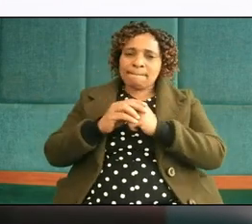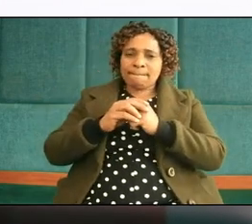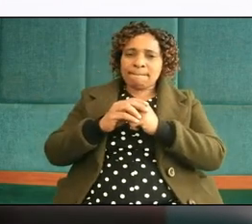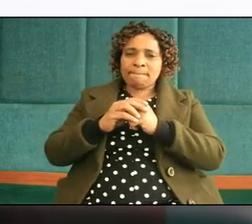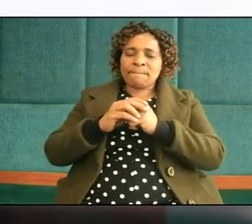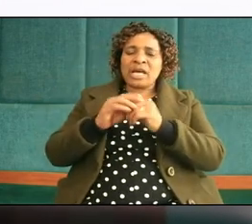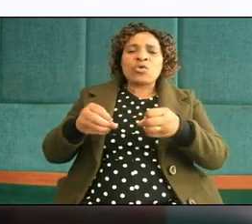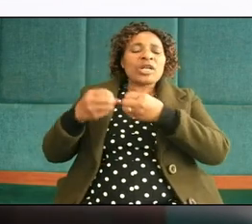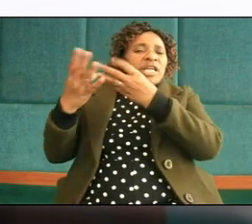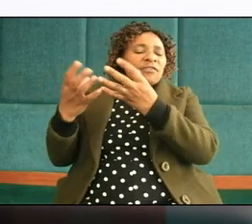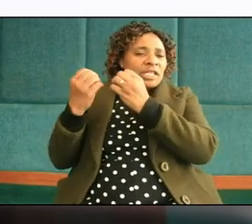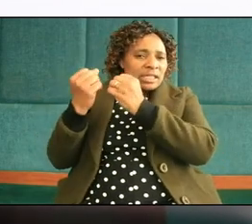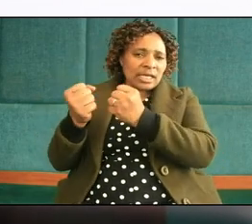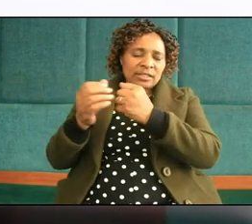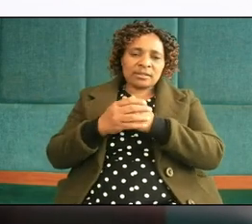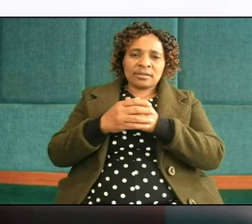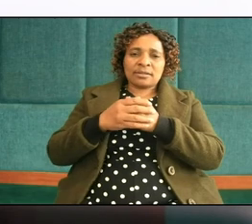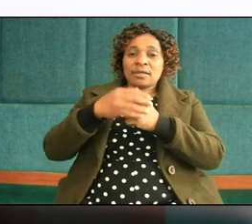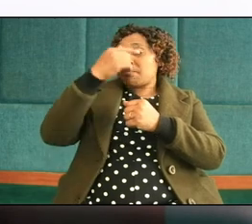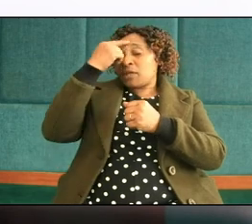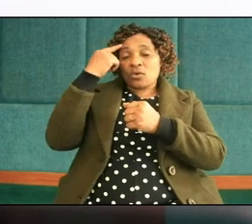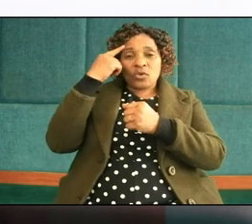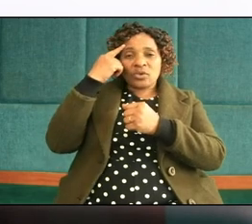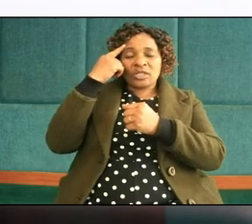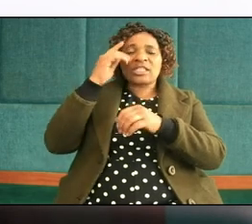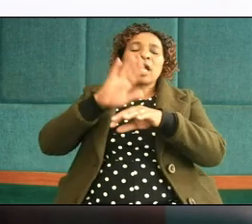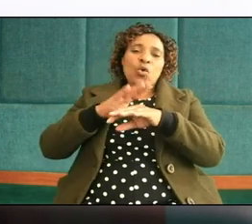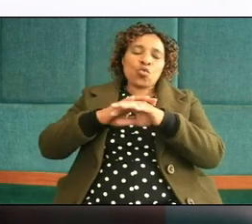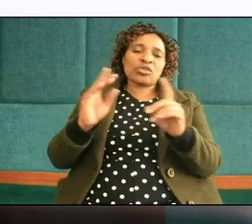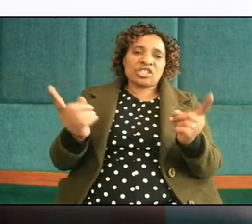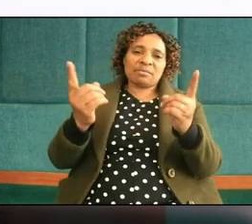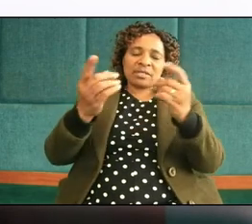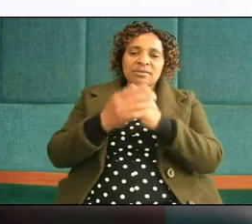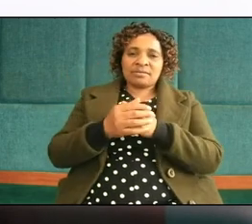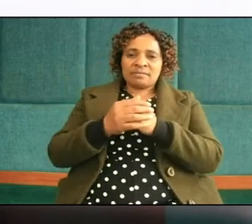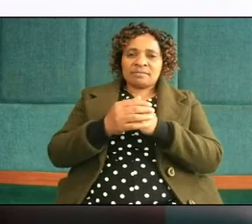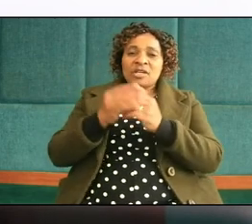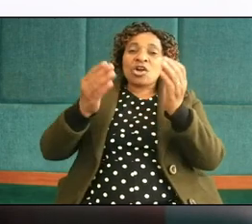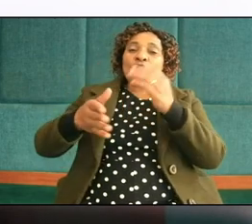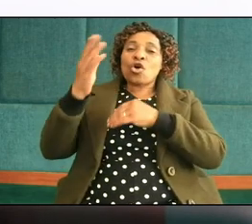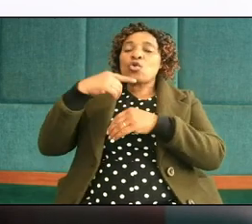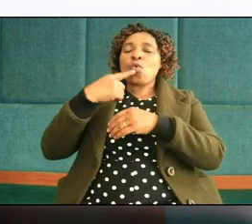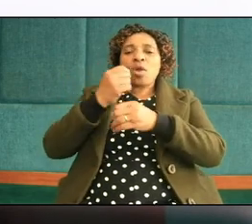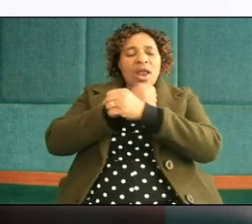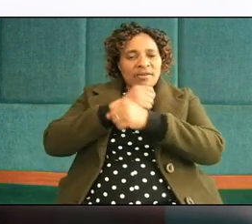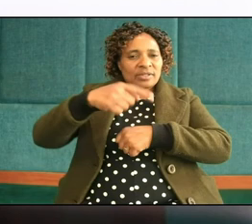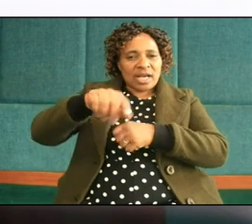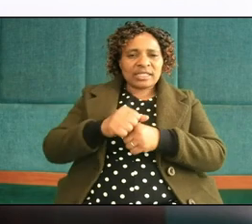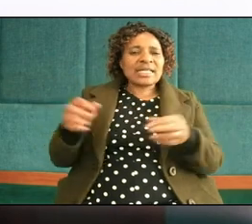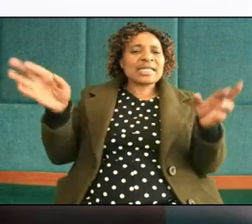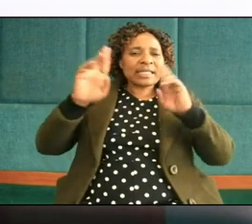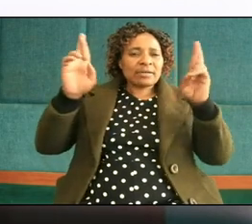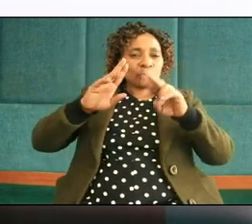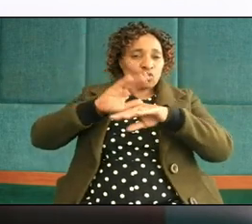give them the strength because he is a good shepherd the God who loves us he is ready